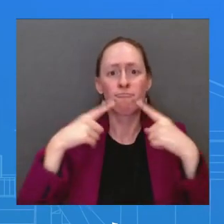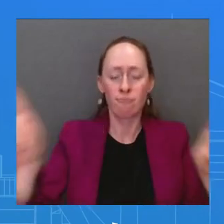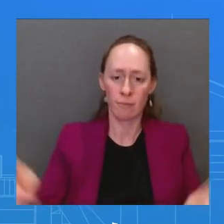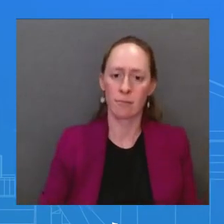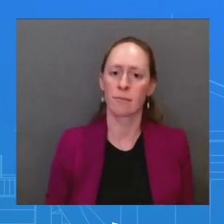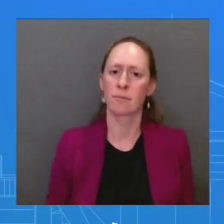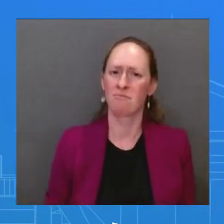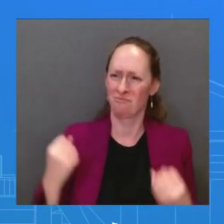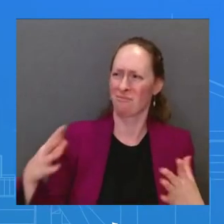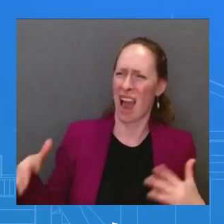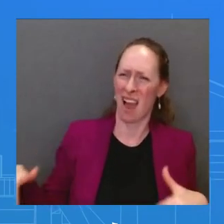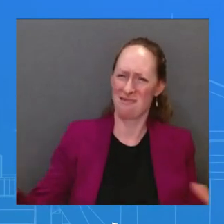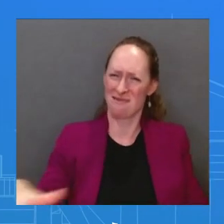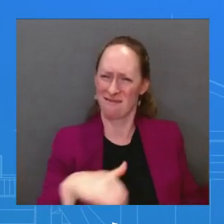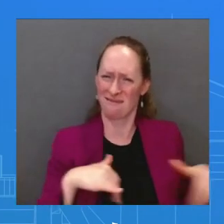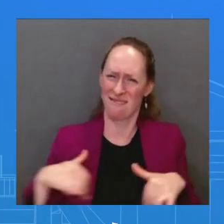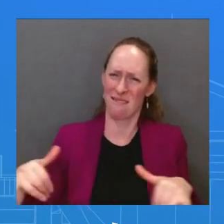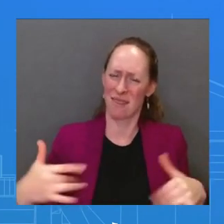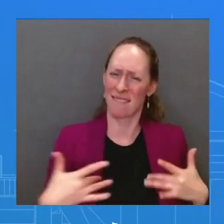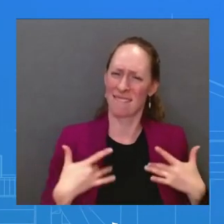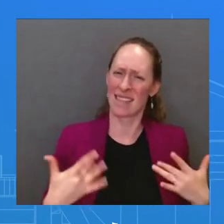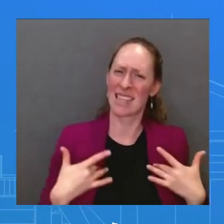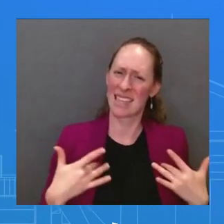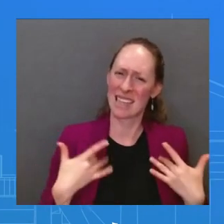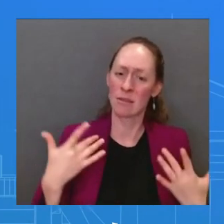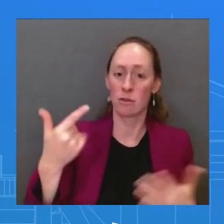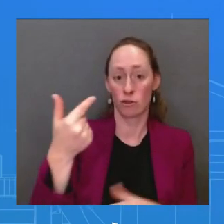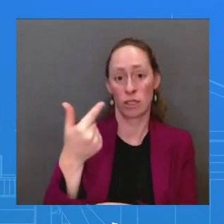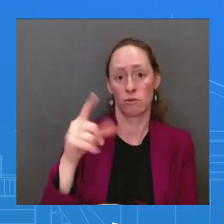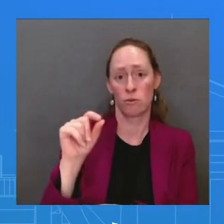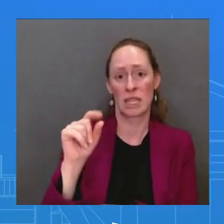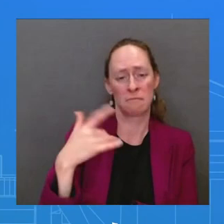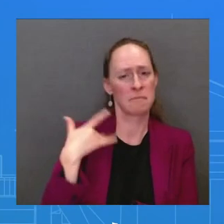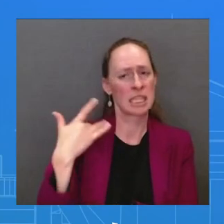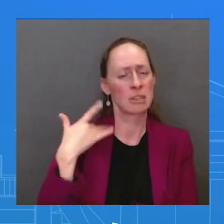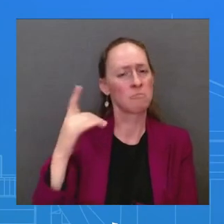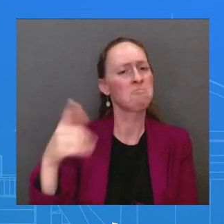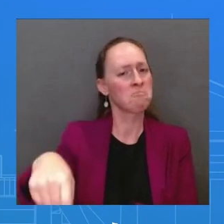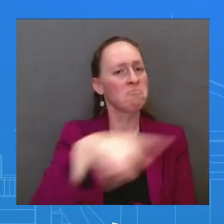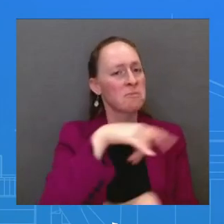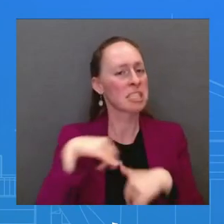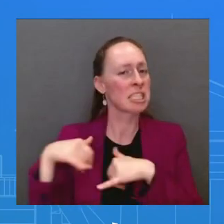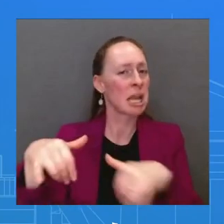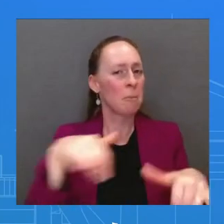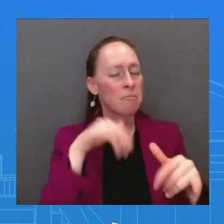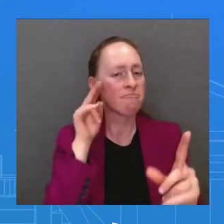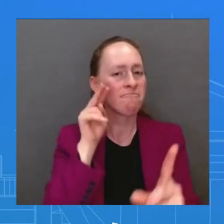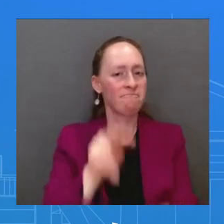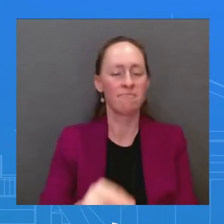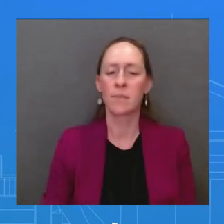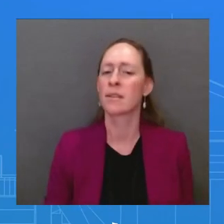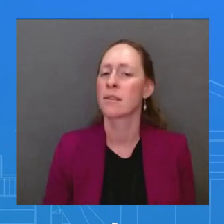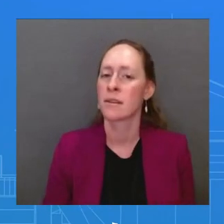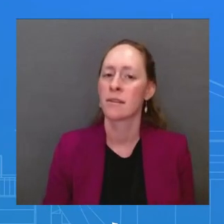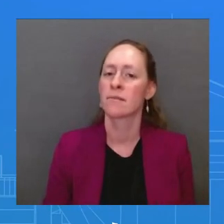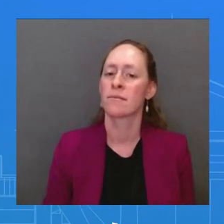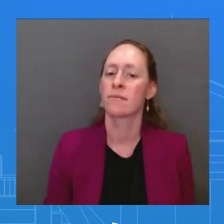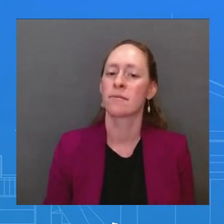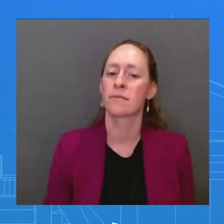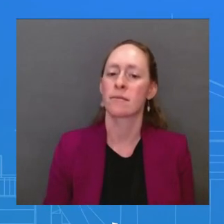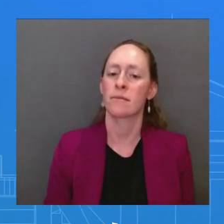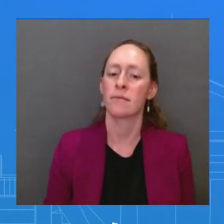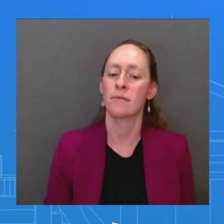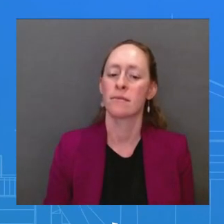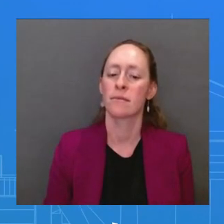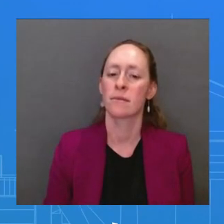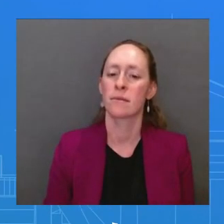as a whole when we go to New Delhi. And if I may just finally, you mentioned China being the third-largest shareholder. How does it